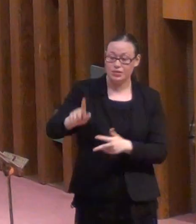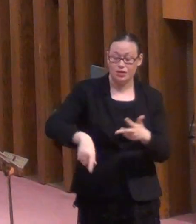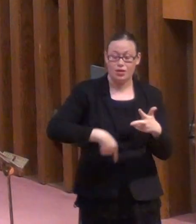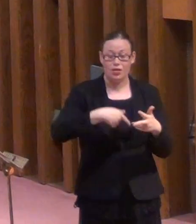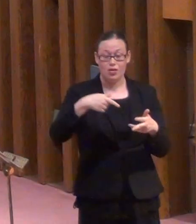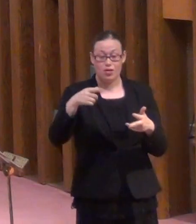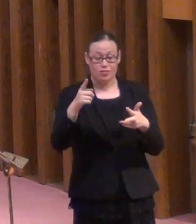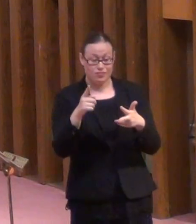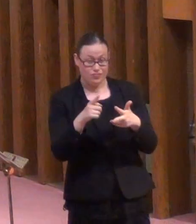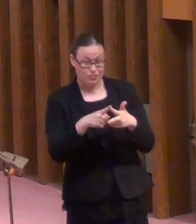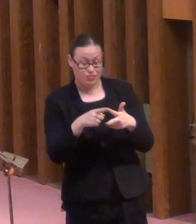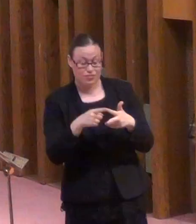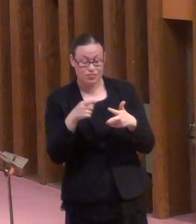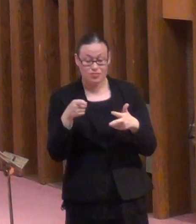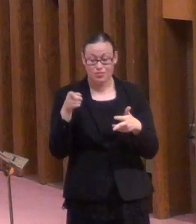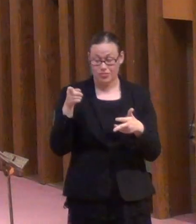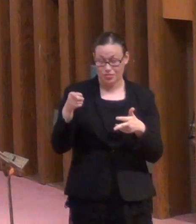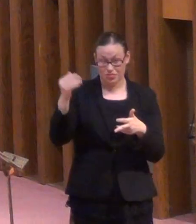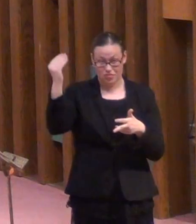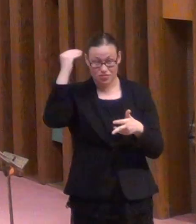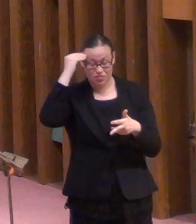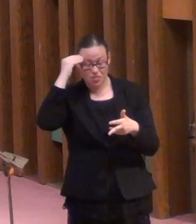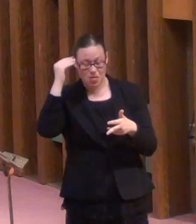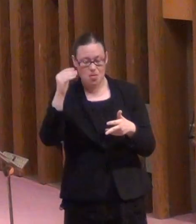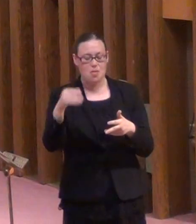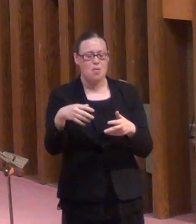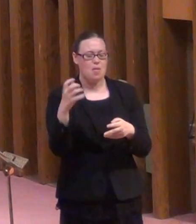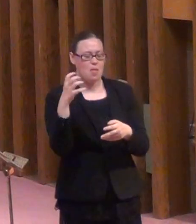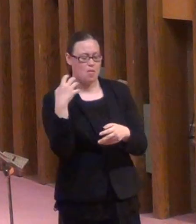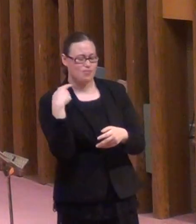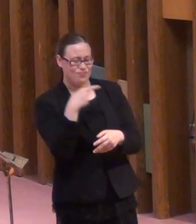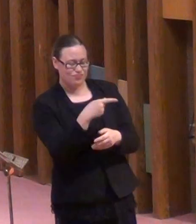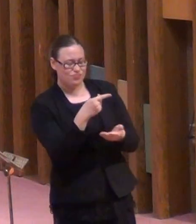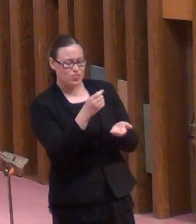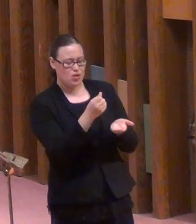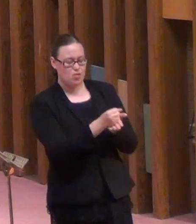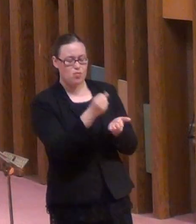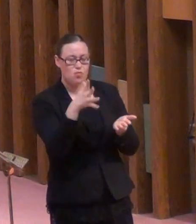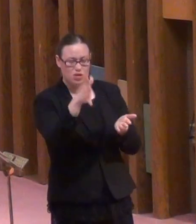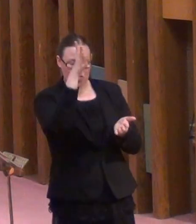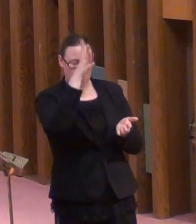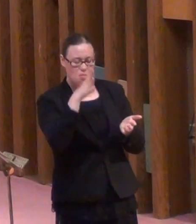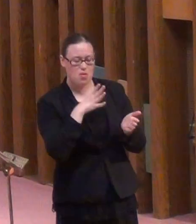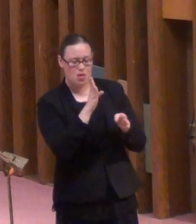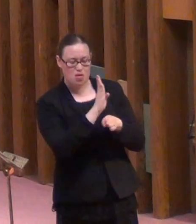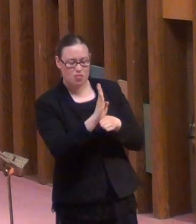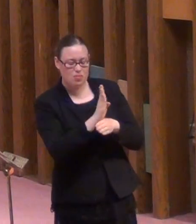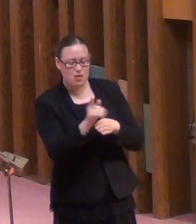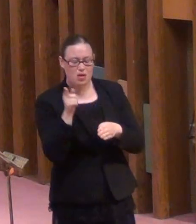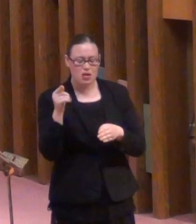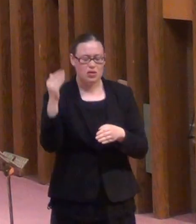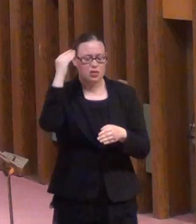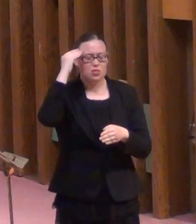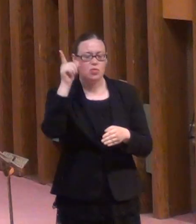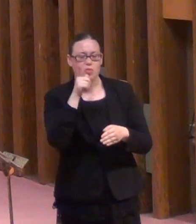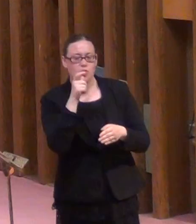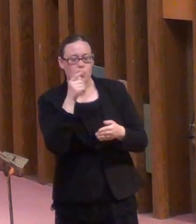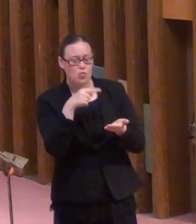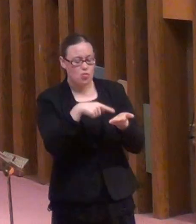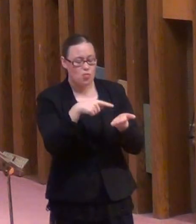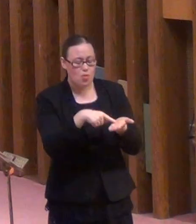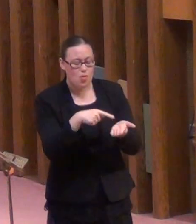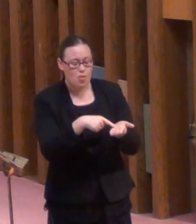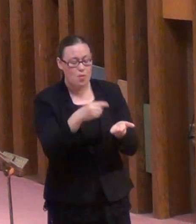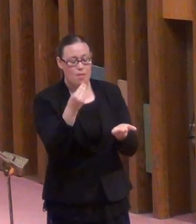master's business. He kept the books. He knew who owed the master money. And so, he